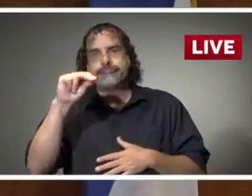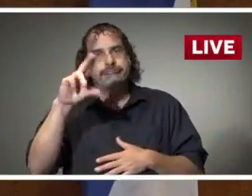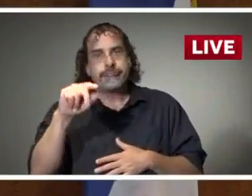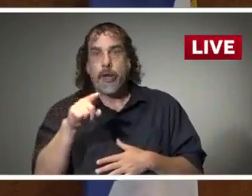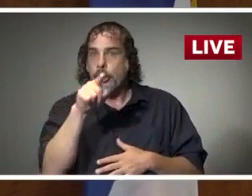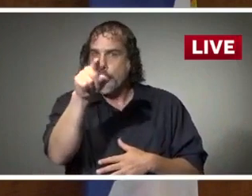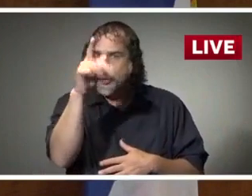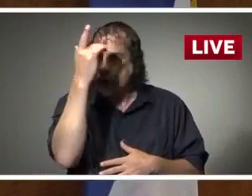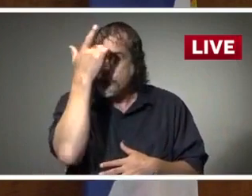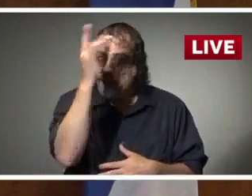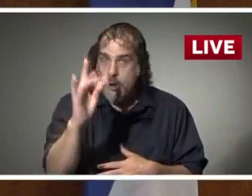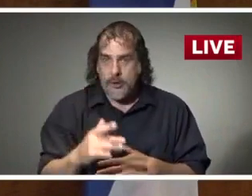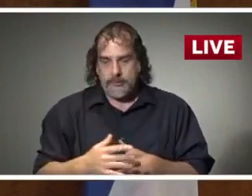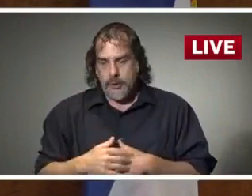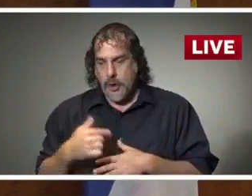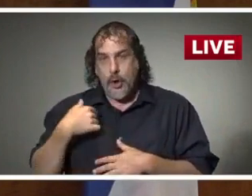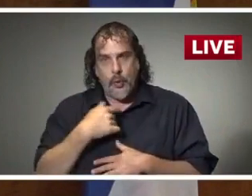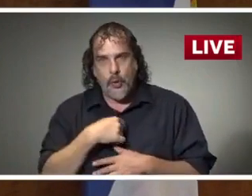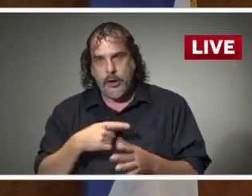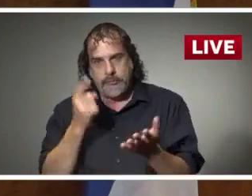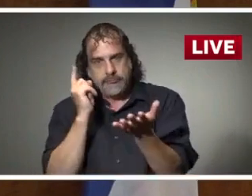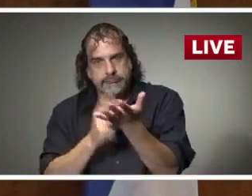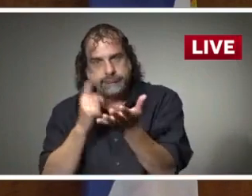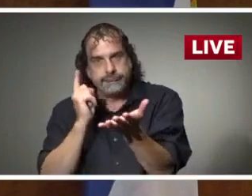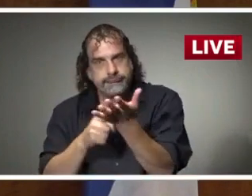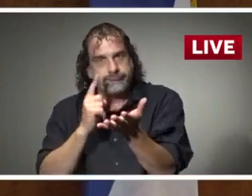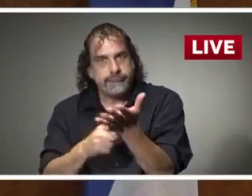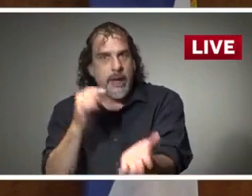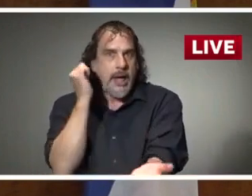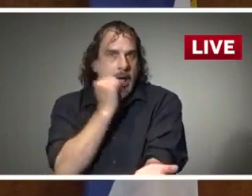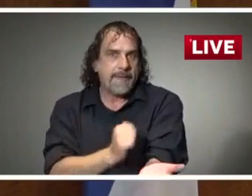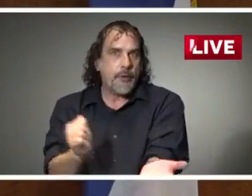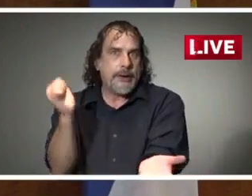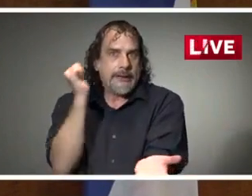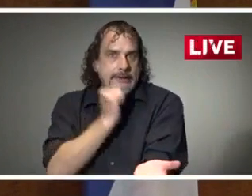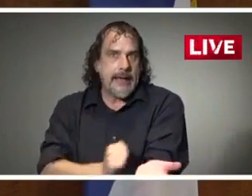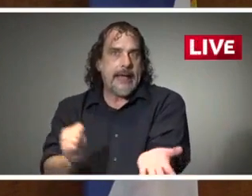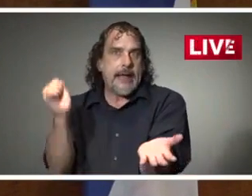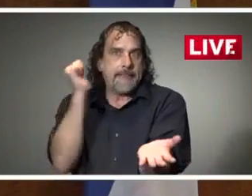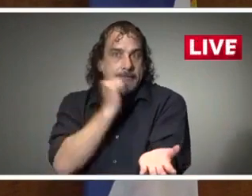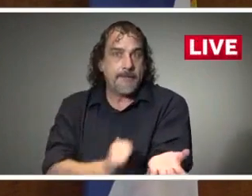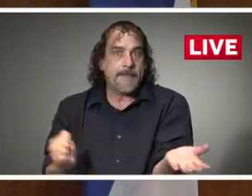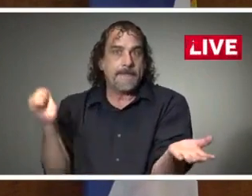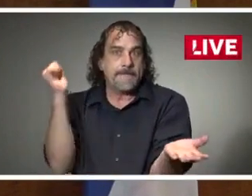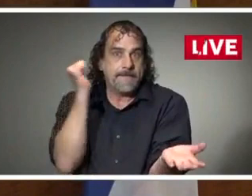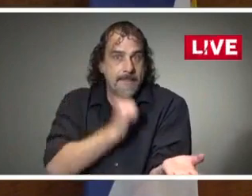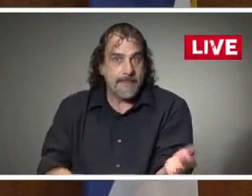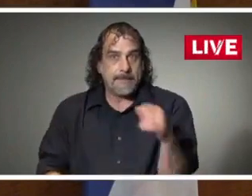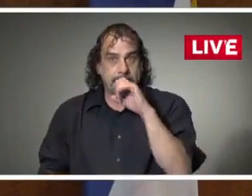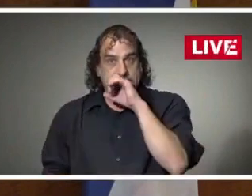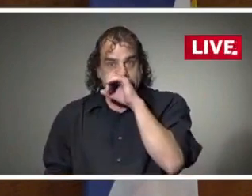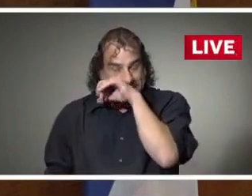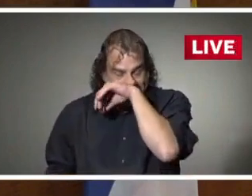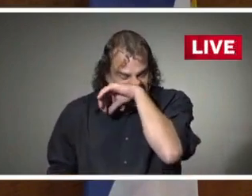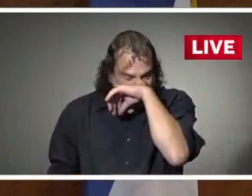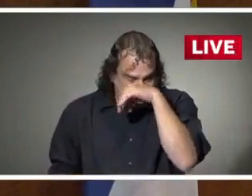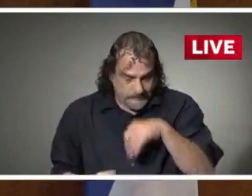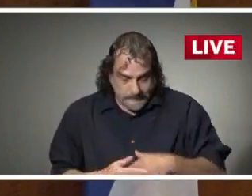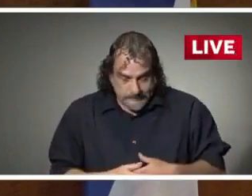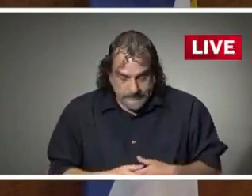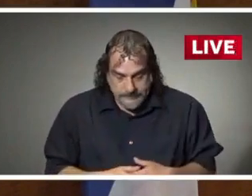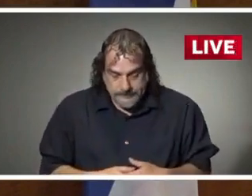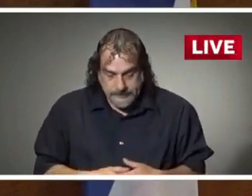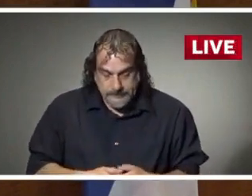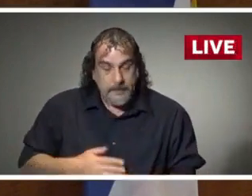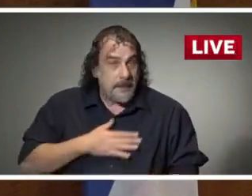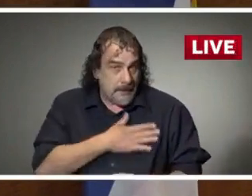know that you've heard us talk about it day after day. Day after after day. day. Please